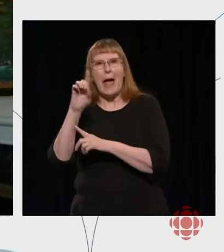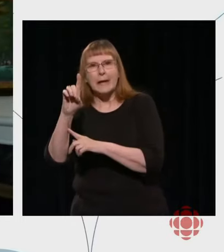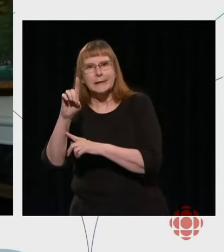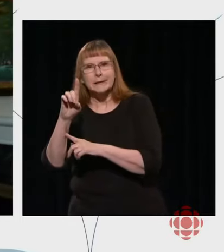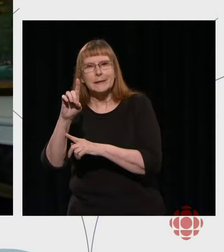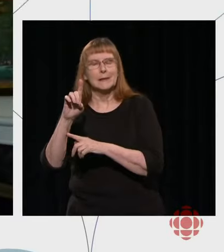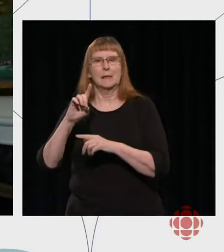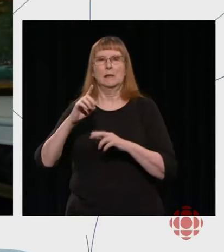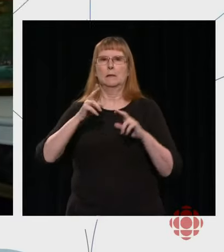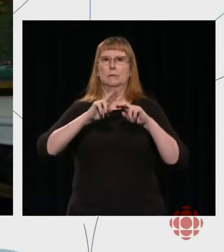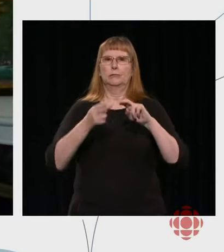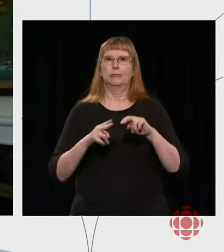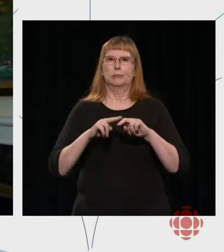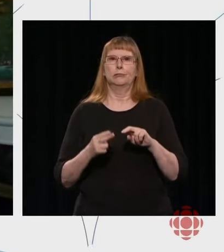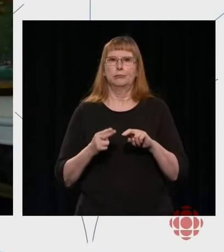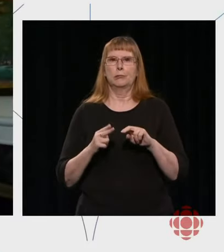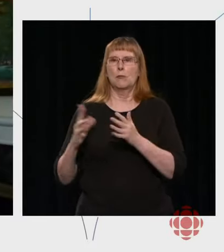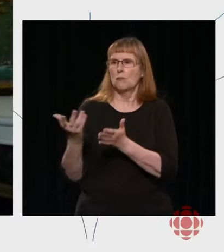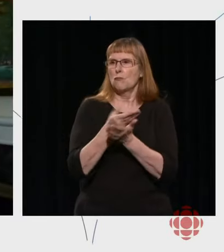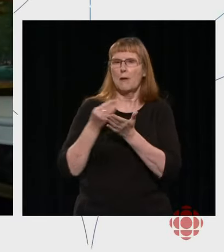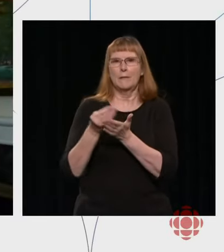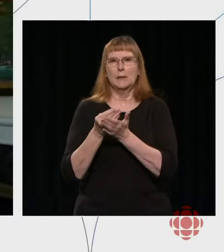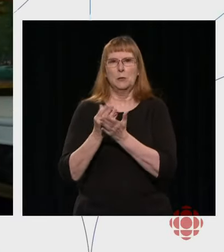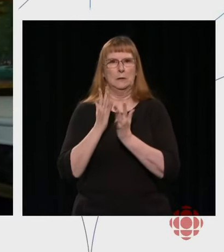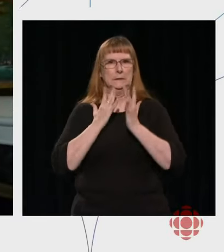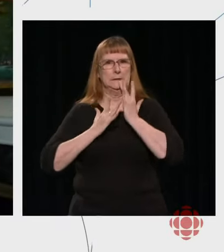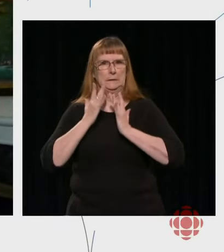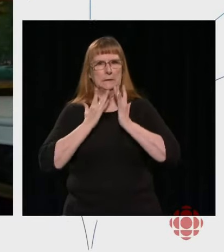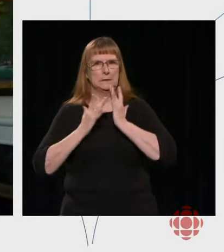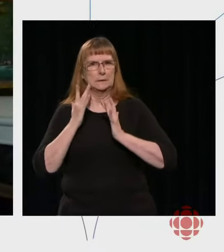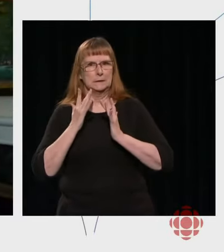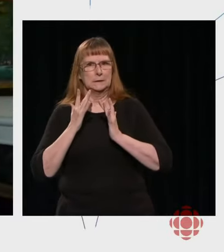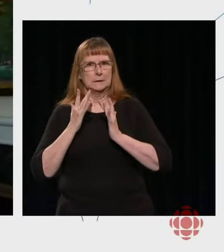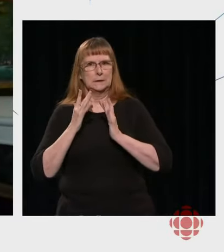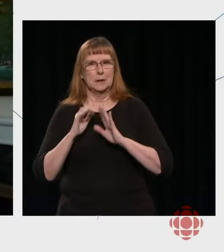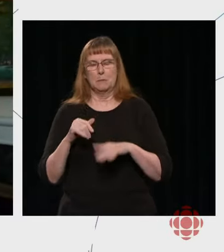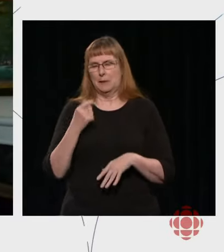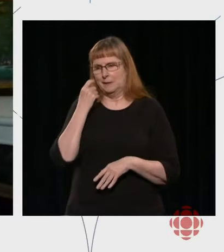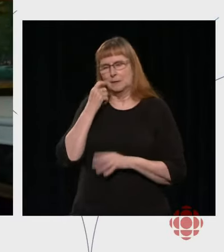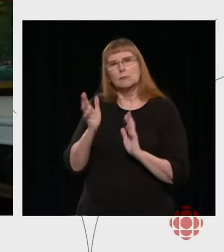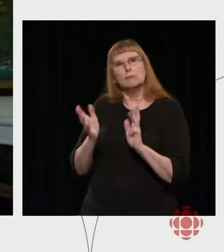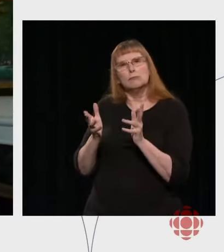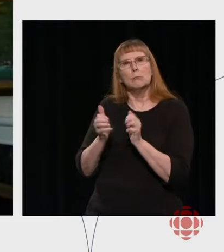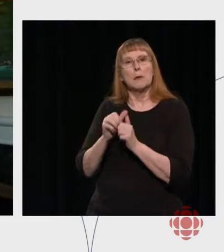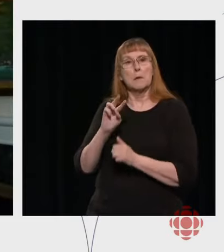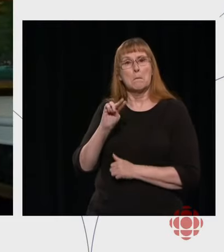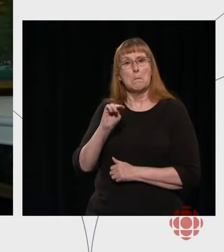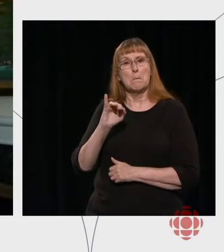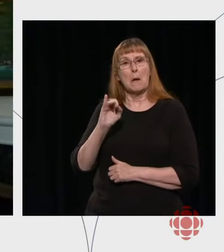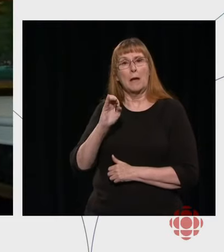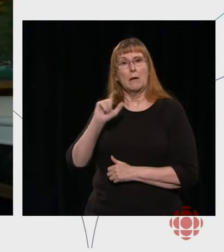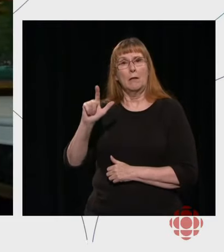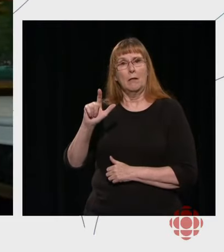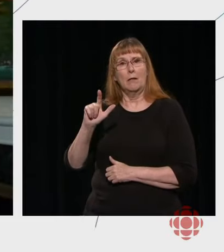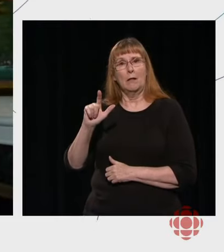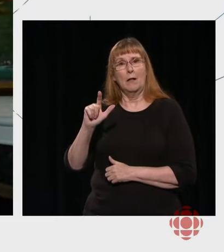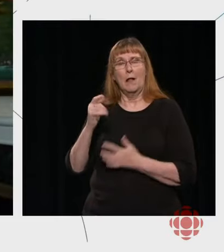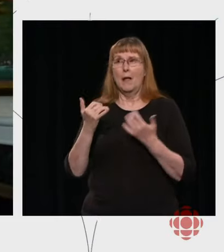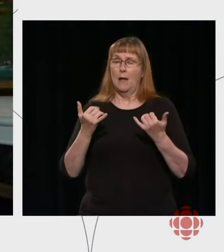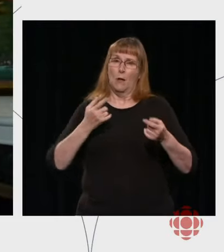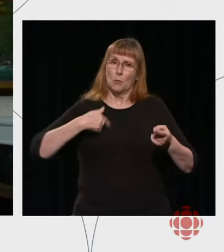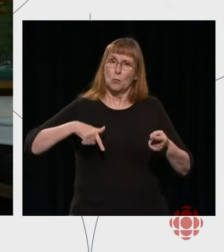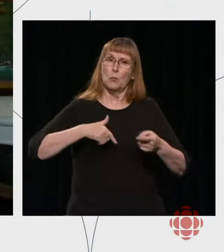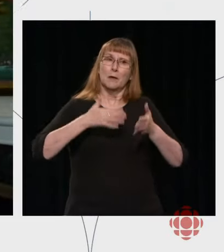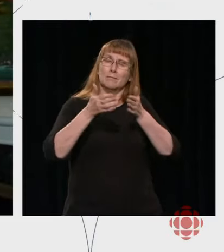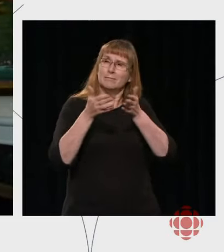I think, as I said earlier in my conversation with Michael, as the public broadcaster, we are so enormously